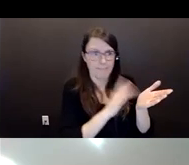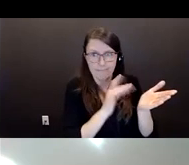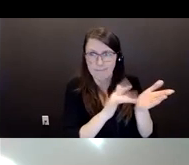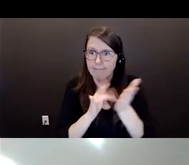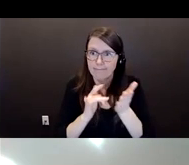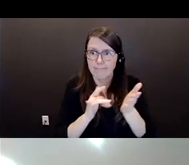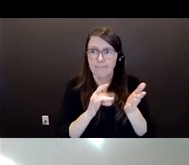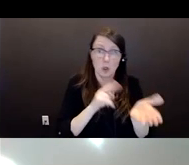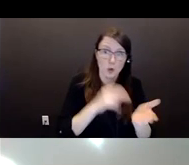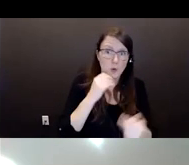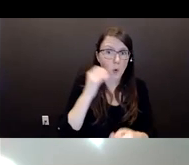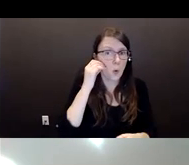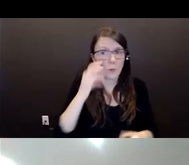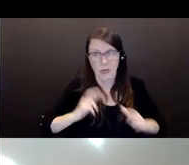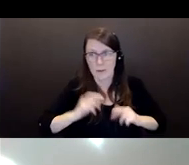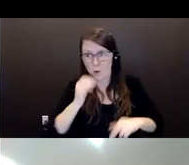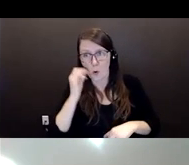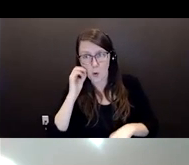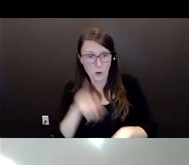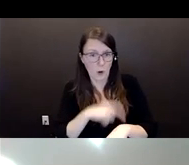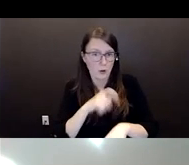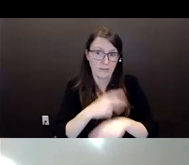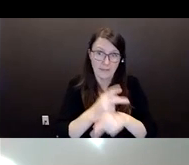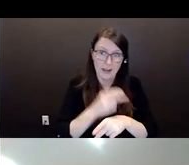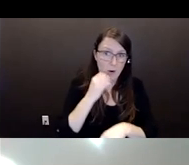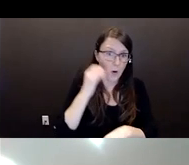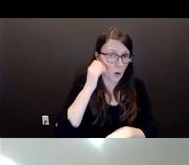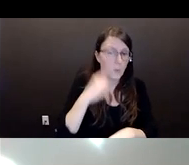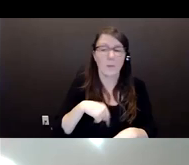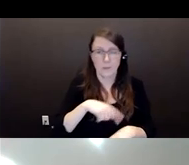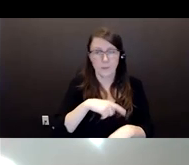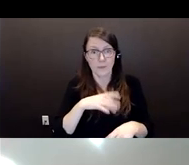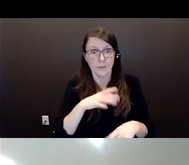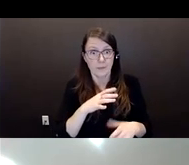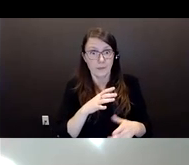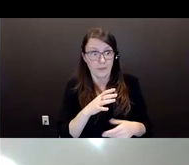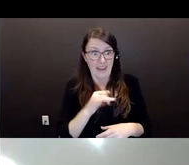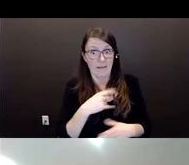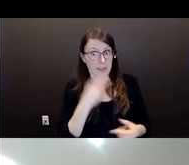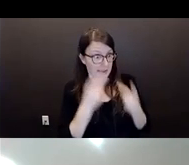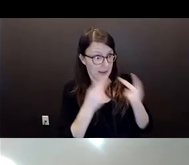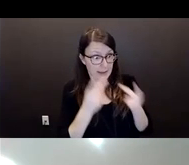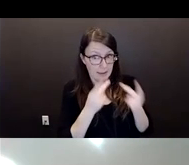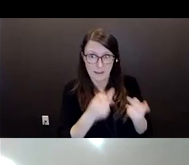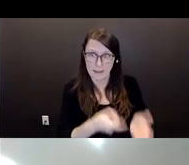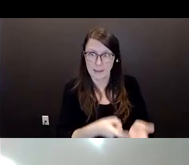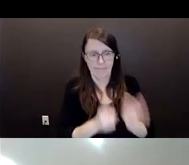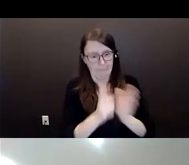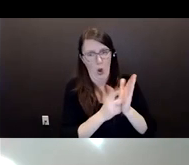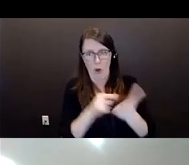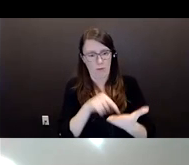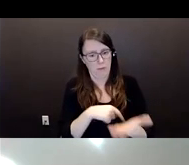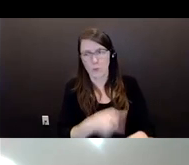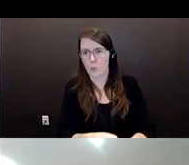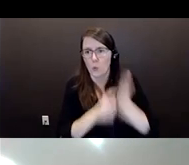encourage people to to report to those lines. It is mandatory law that they are reported if there are instances